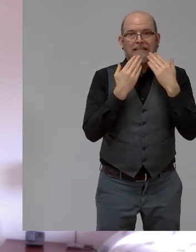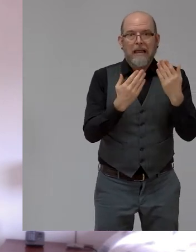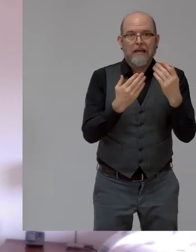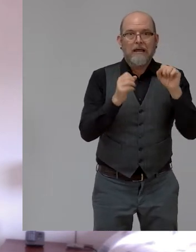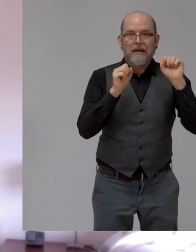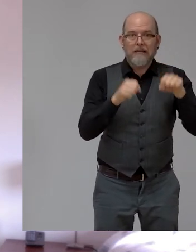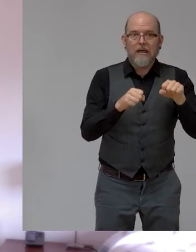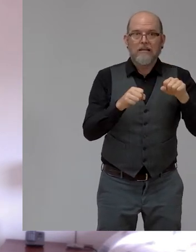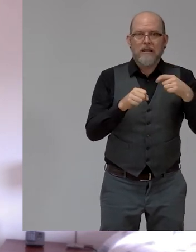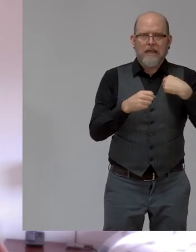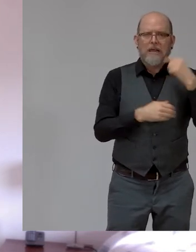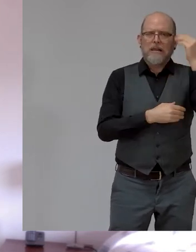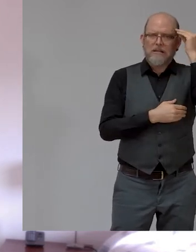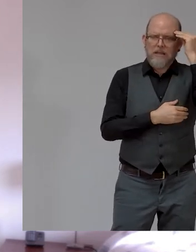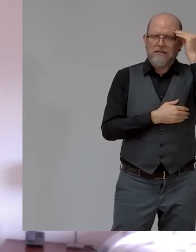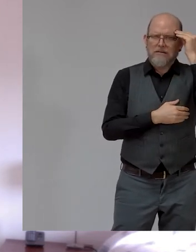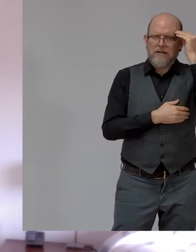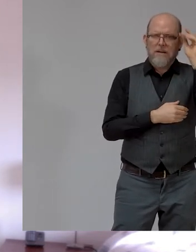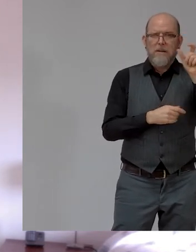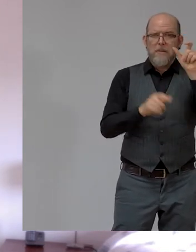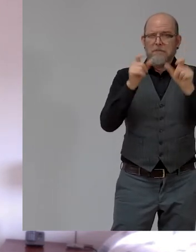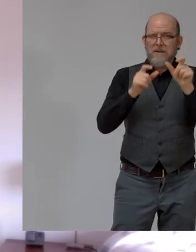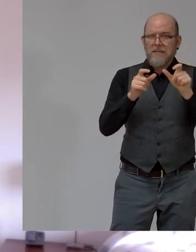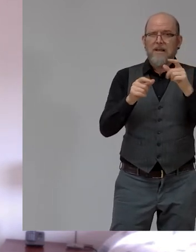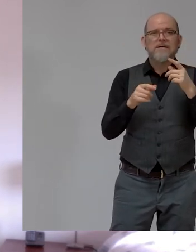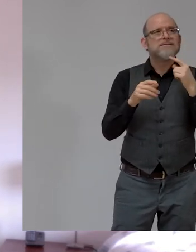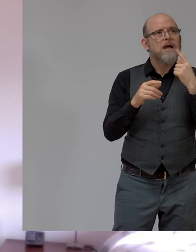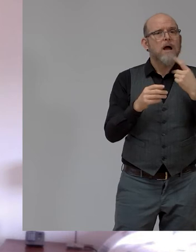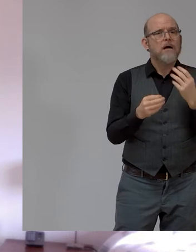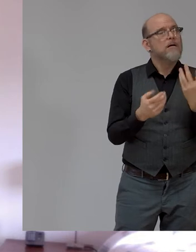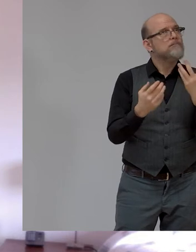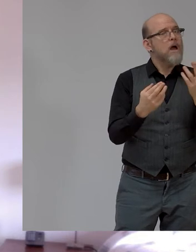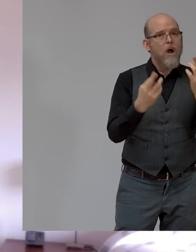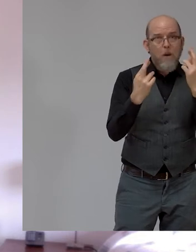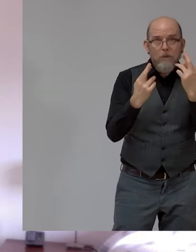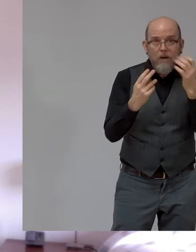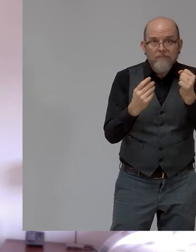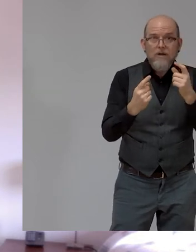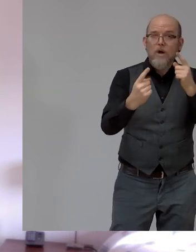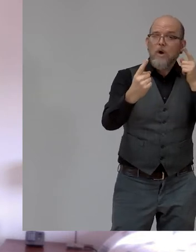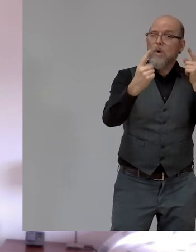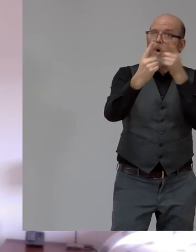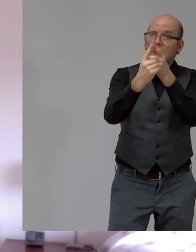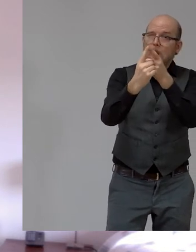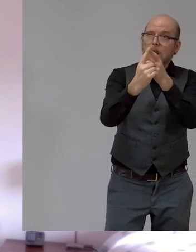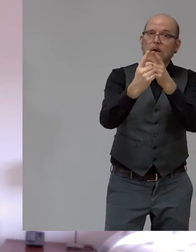that people's hopes and aspirations are frankly no different. At the heart of it,